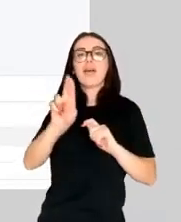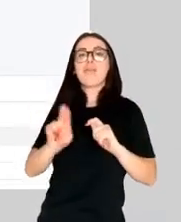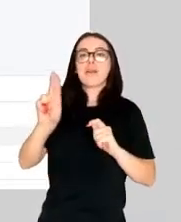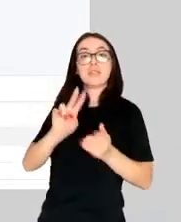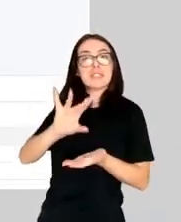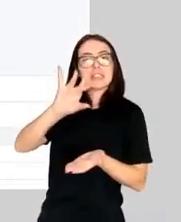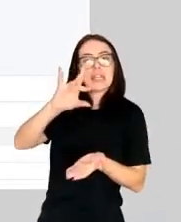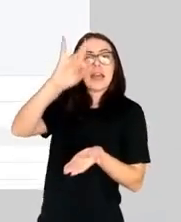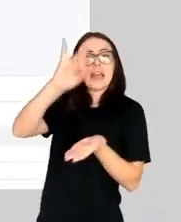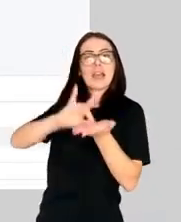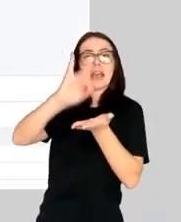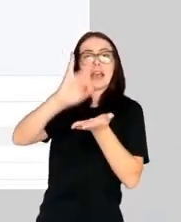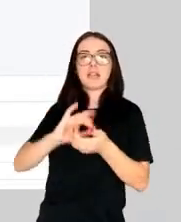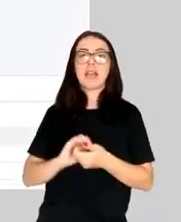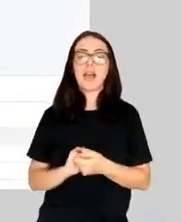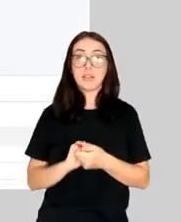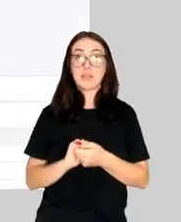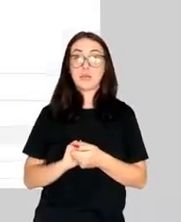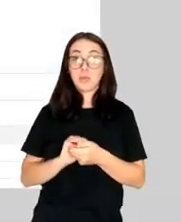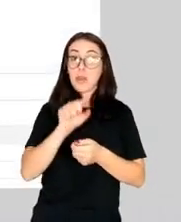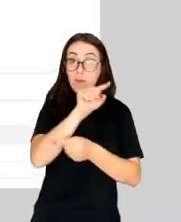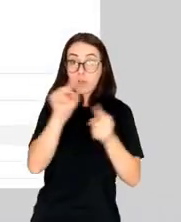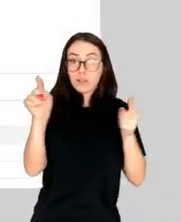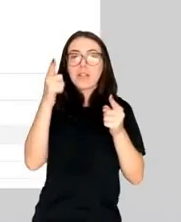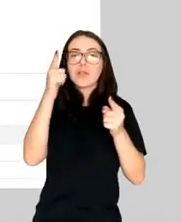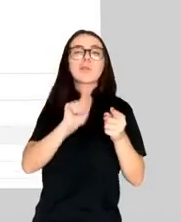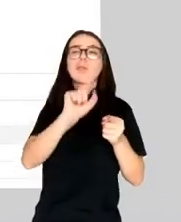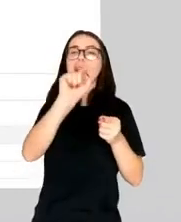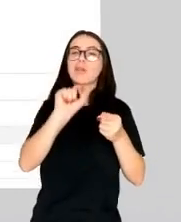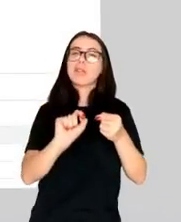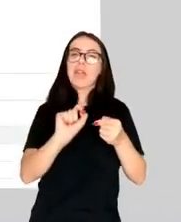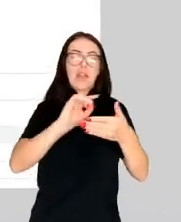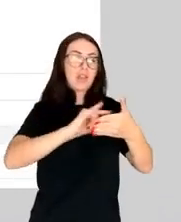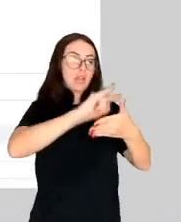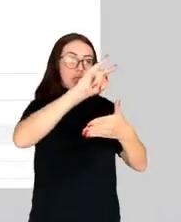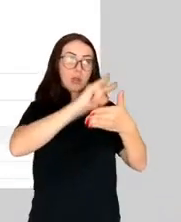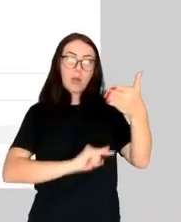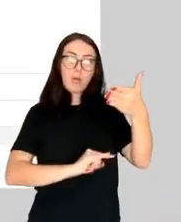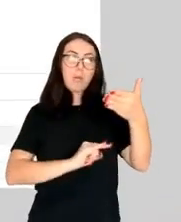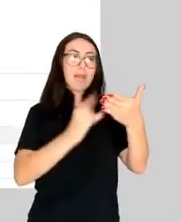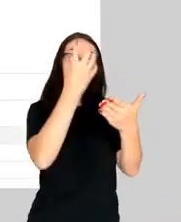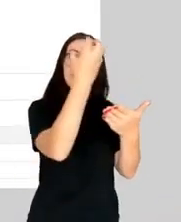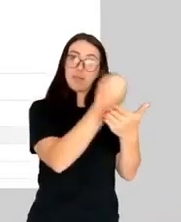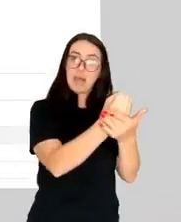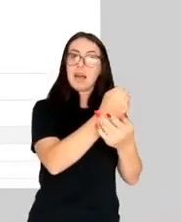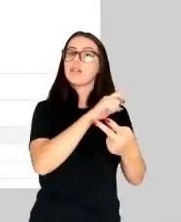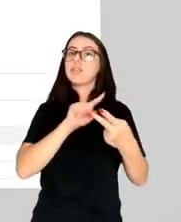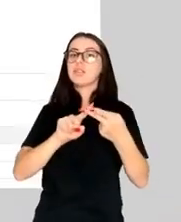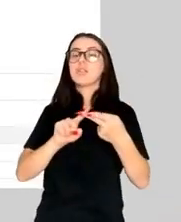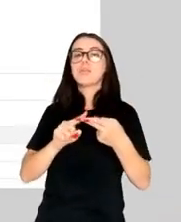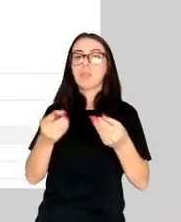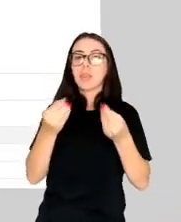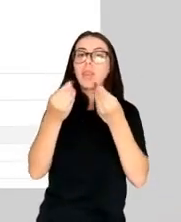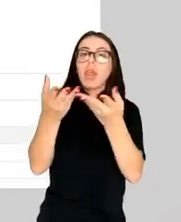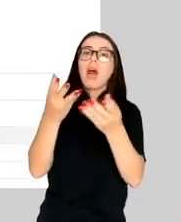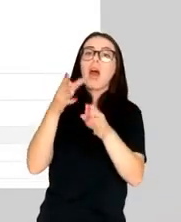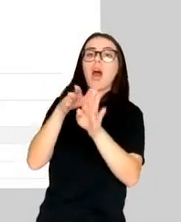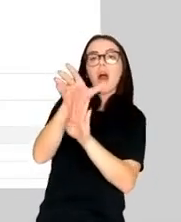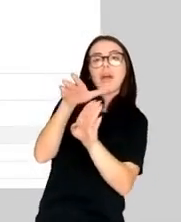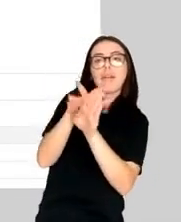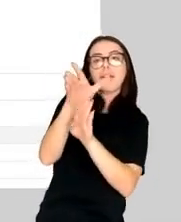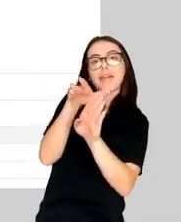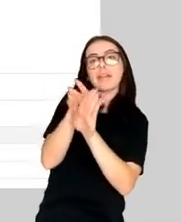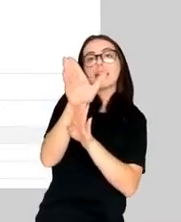enables you to upload your documents, give the service some guidance in terms of the data you would like to extract.